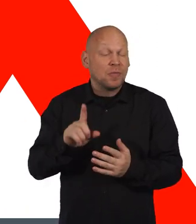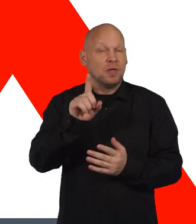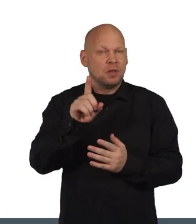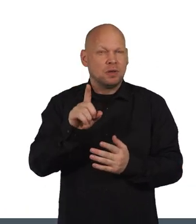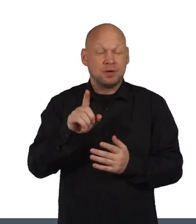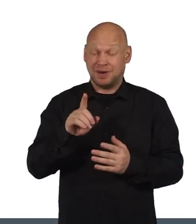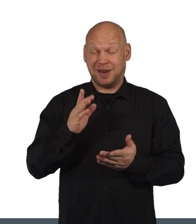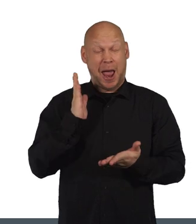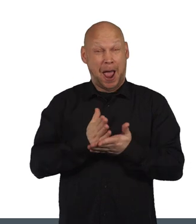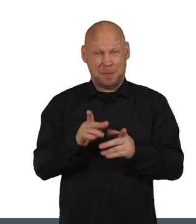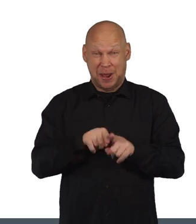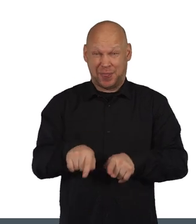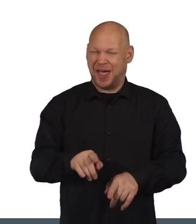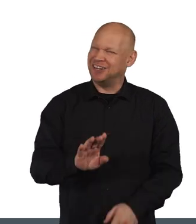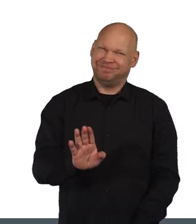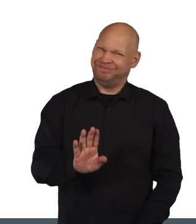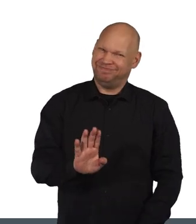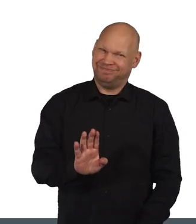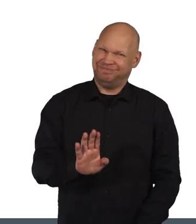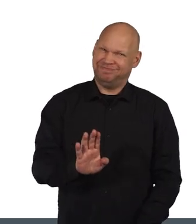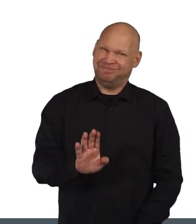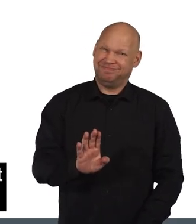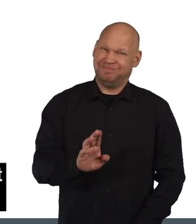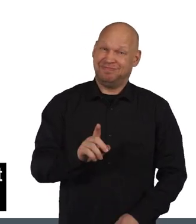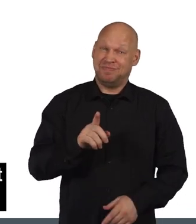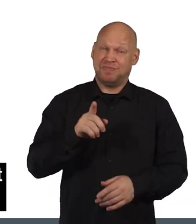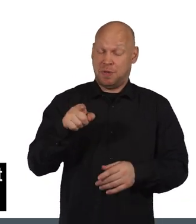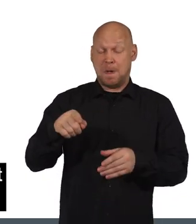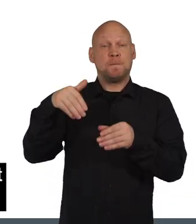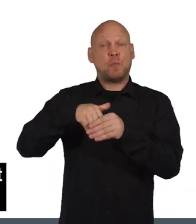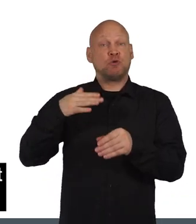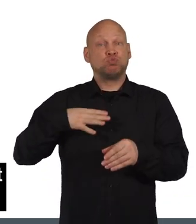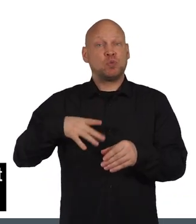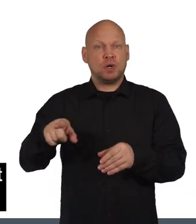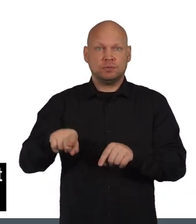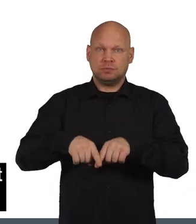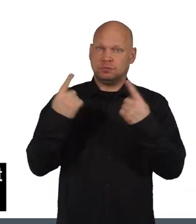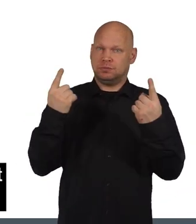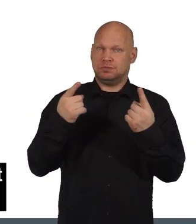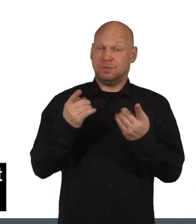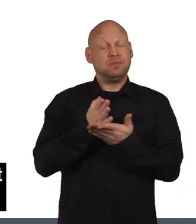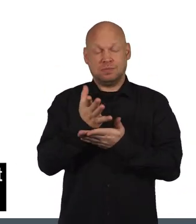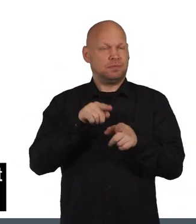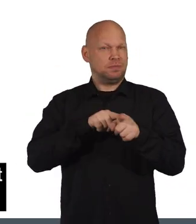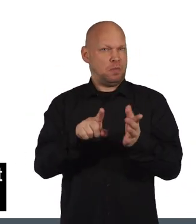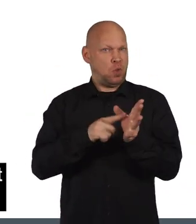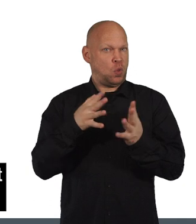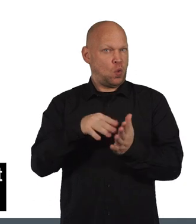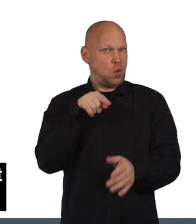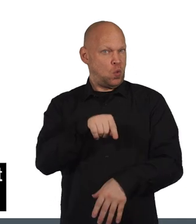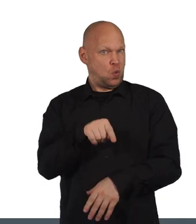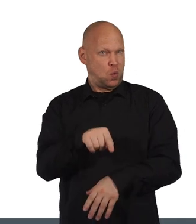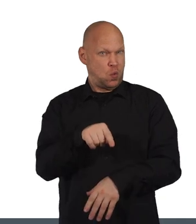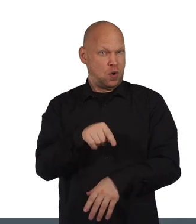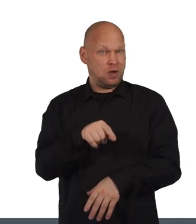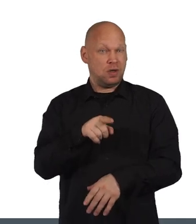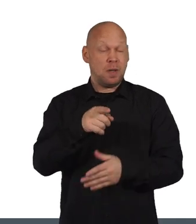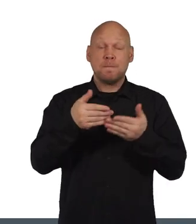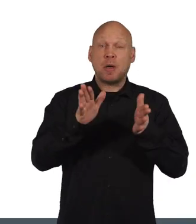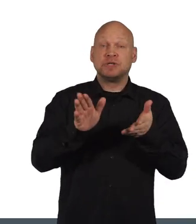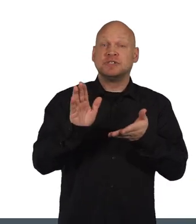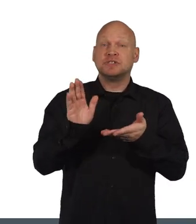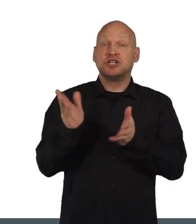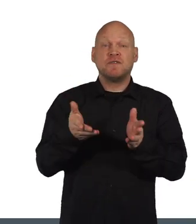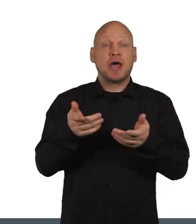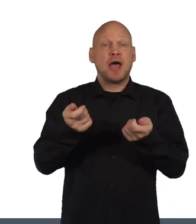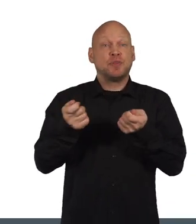In this case, it doesn't quite work like that. What makes a participation request different is that, by law, the public